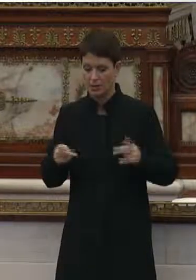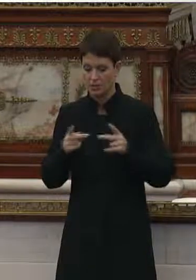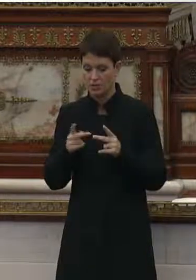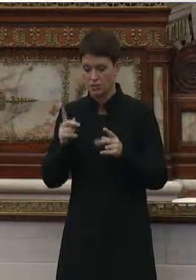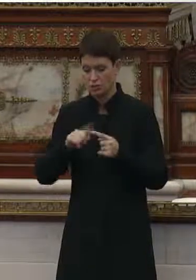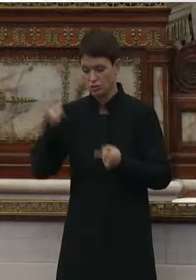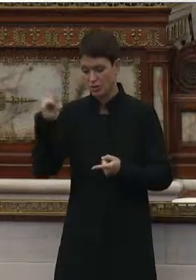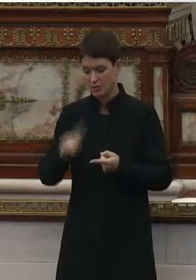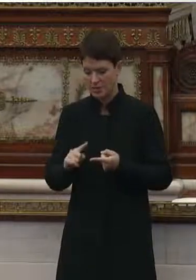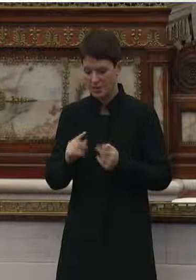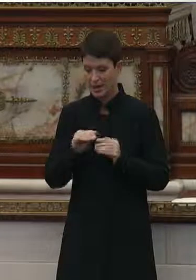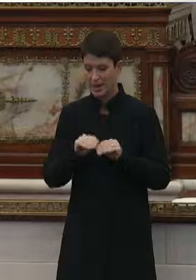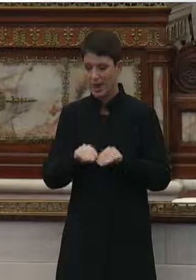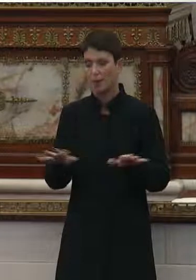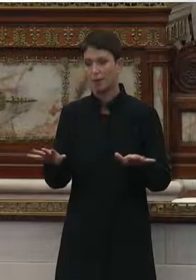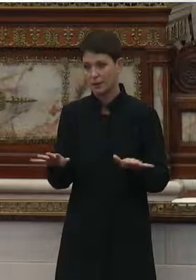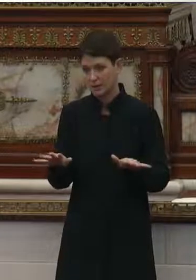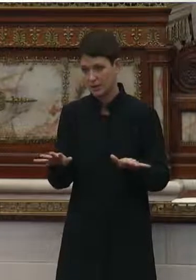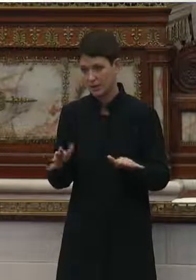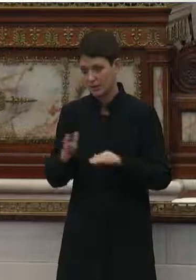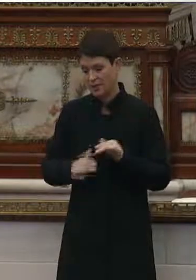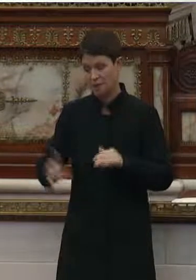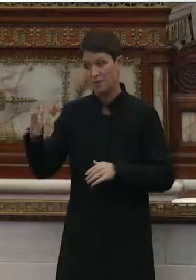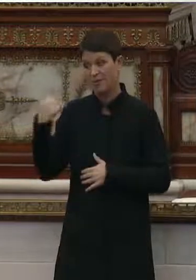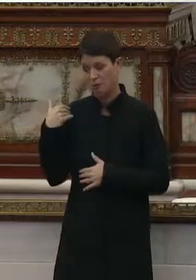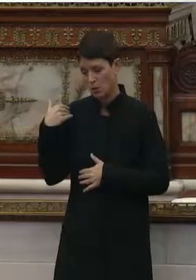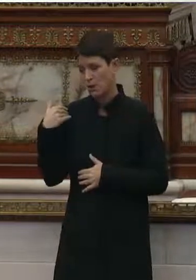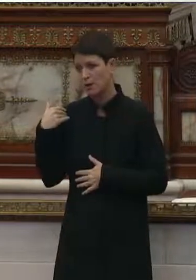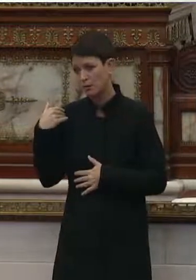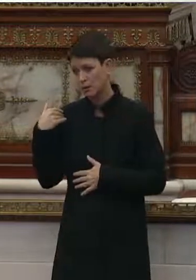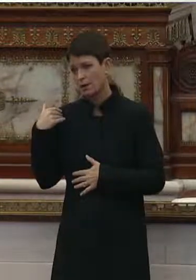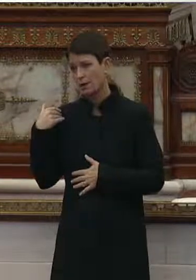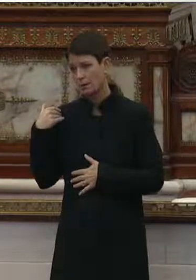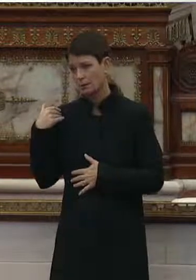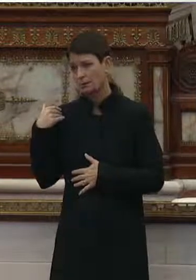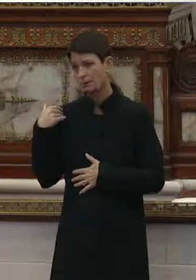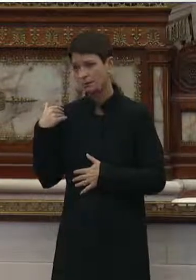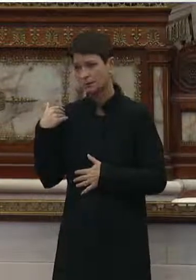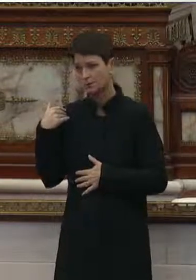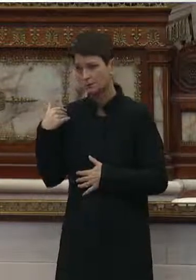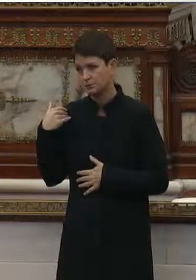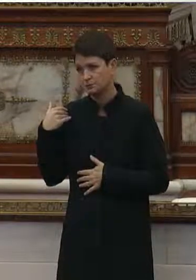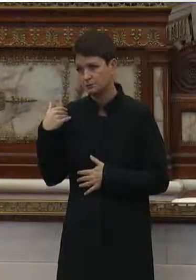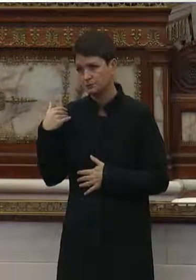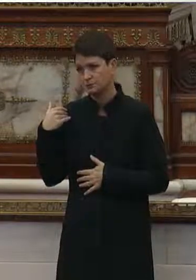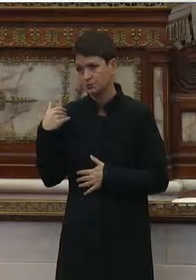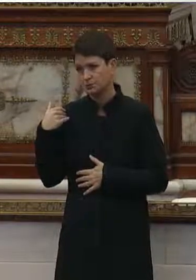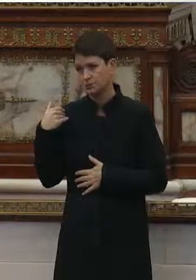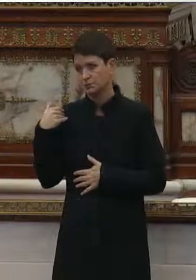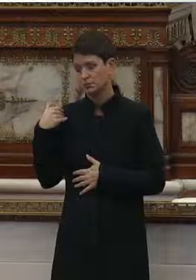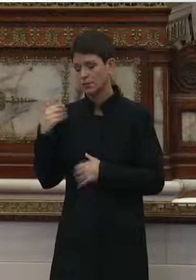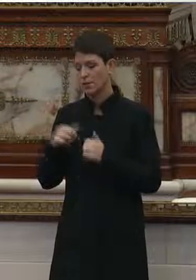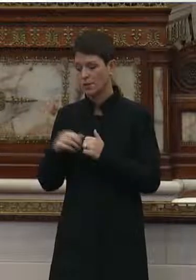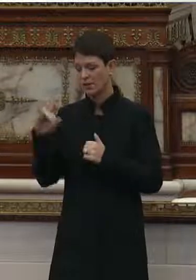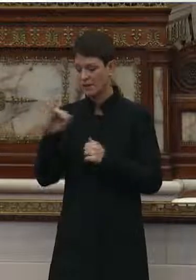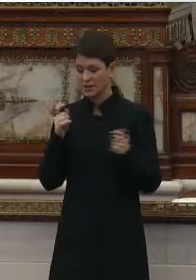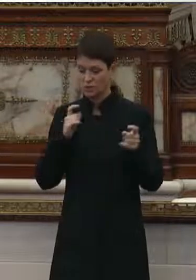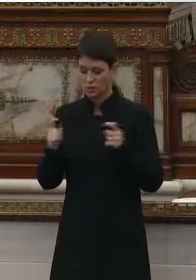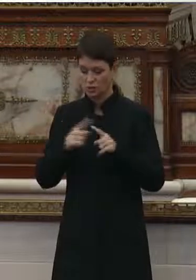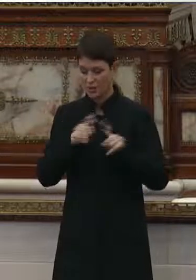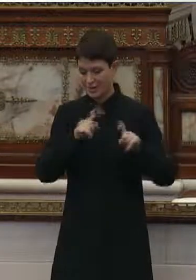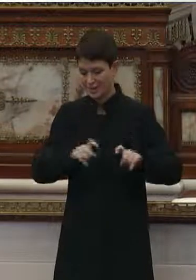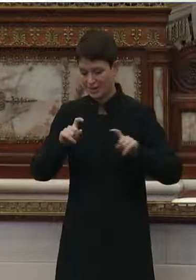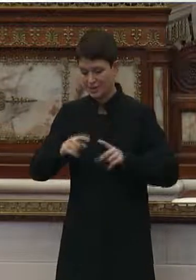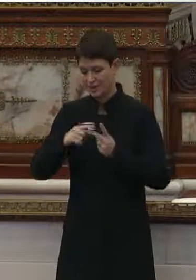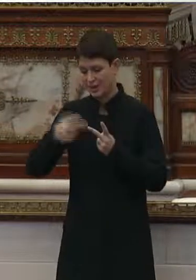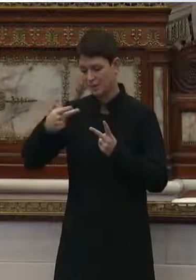mitigate outbreaks than we were earlier on with the infection control and testing and